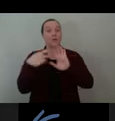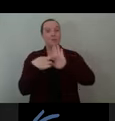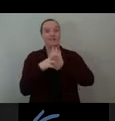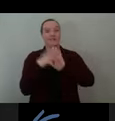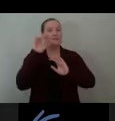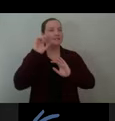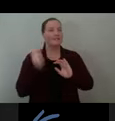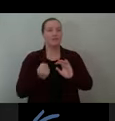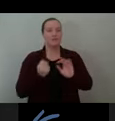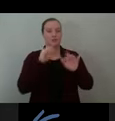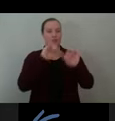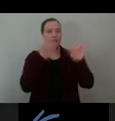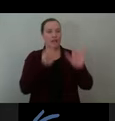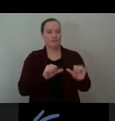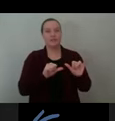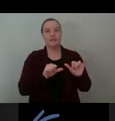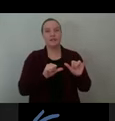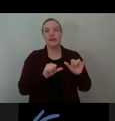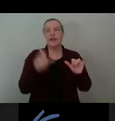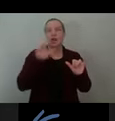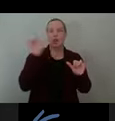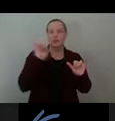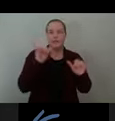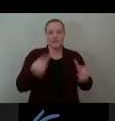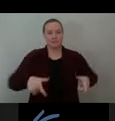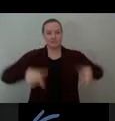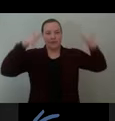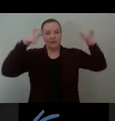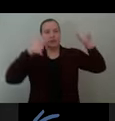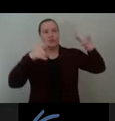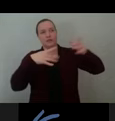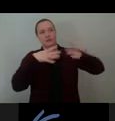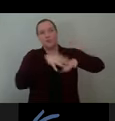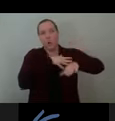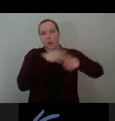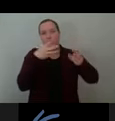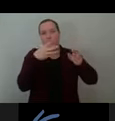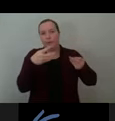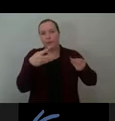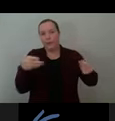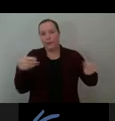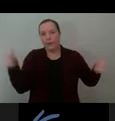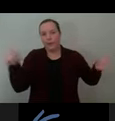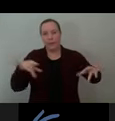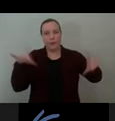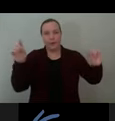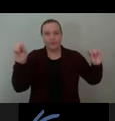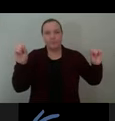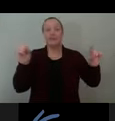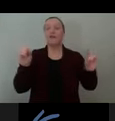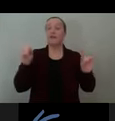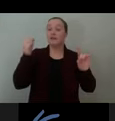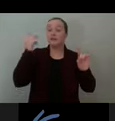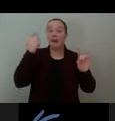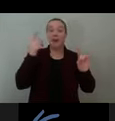slowly disappearing. During the day, they glisten, when sunlight touches the metallic surfaces, and in the evening, they have a